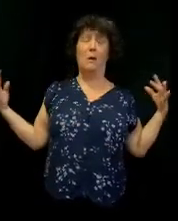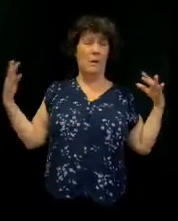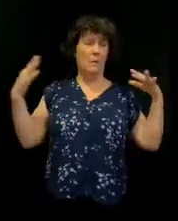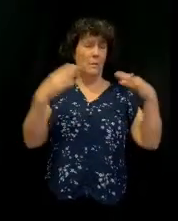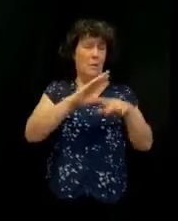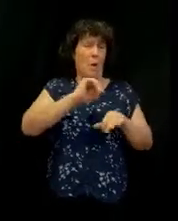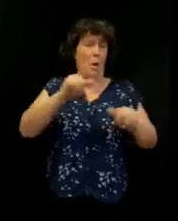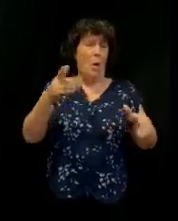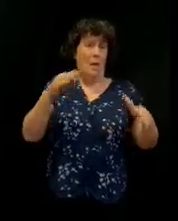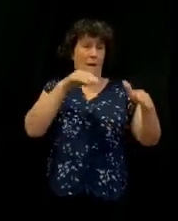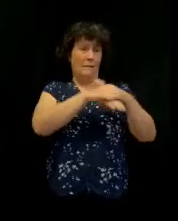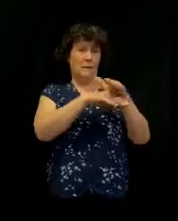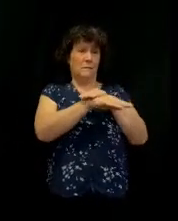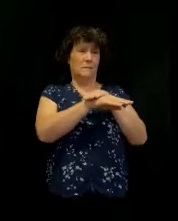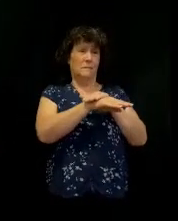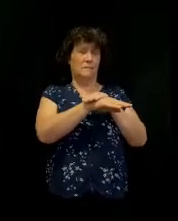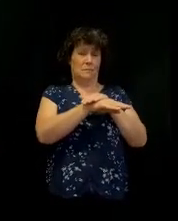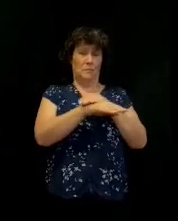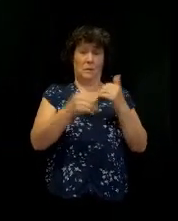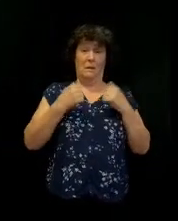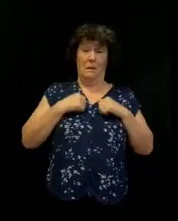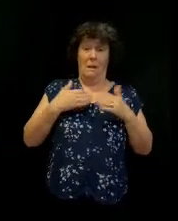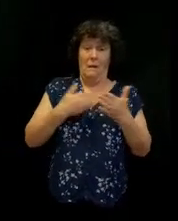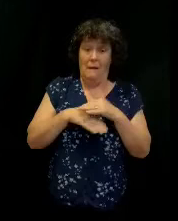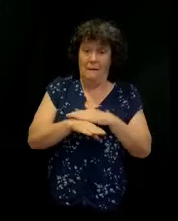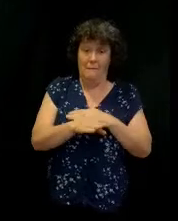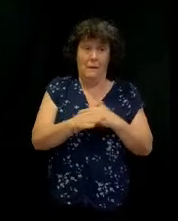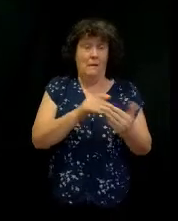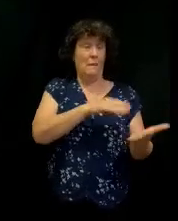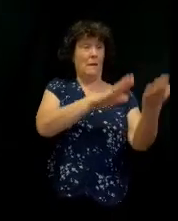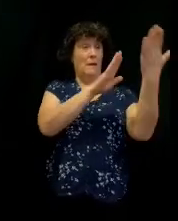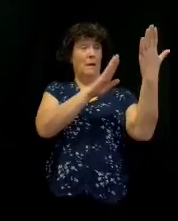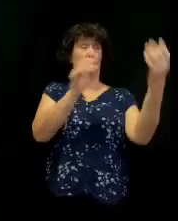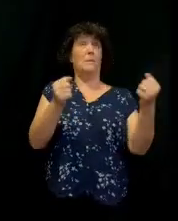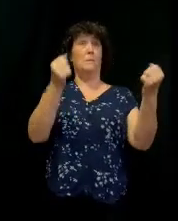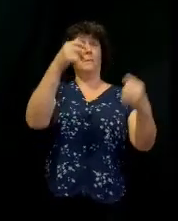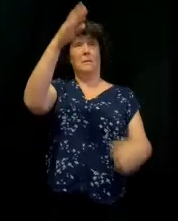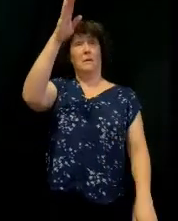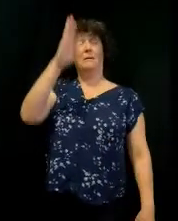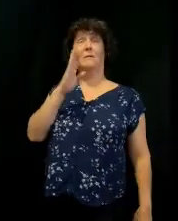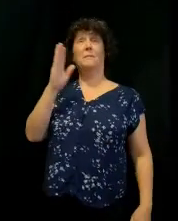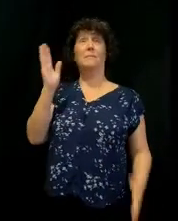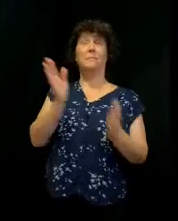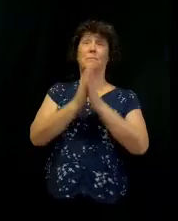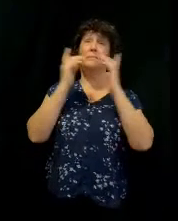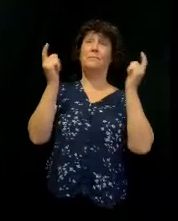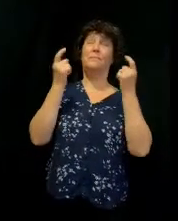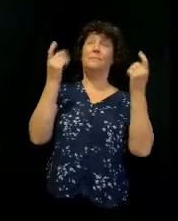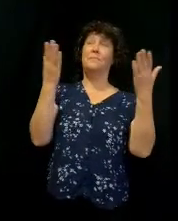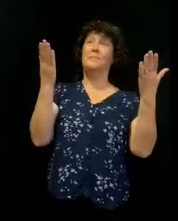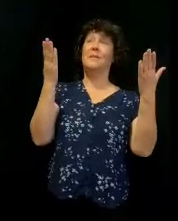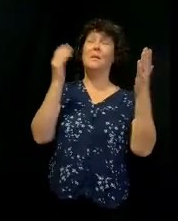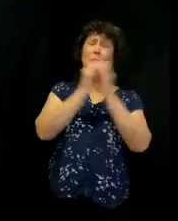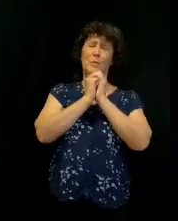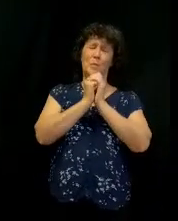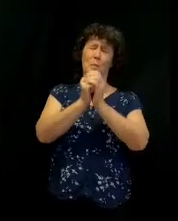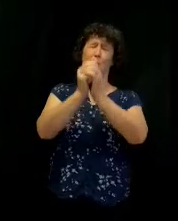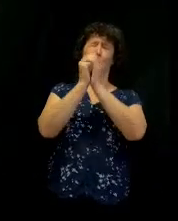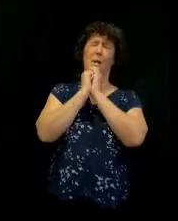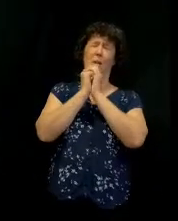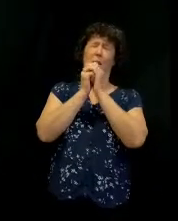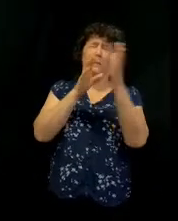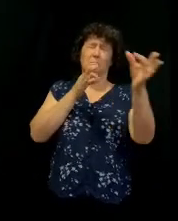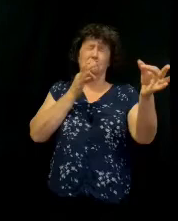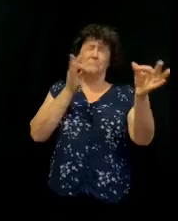Everybody, whether you listen, it doesn't matter. You have access to the presence of Almighty God. Hallelujah. It's expressive. This worship is to be expressive.